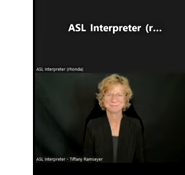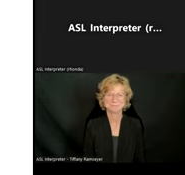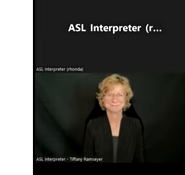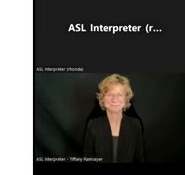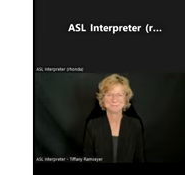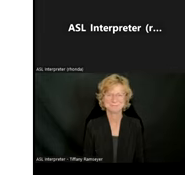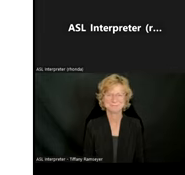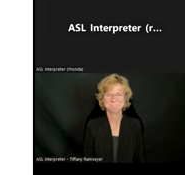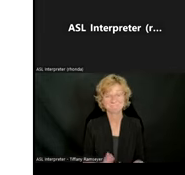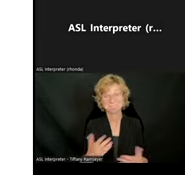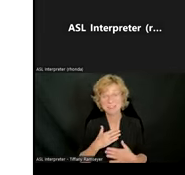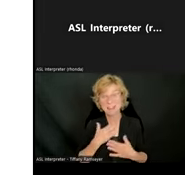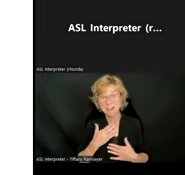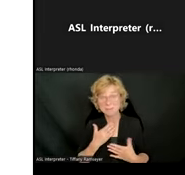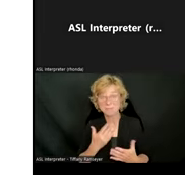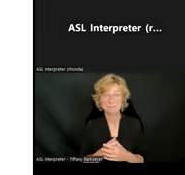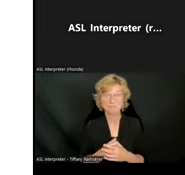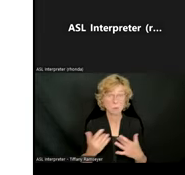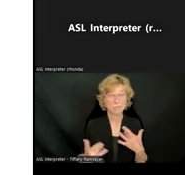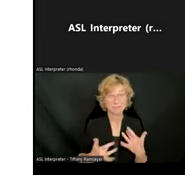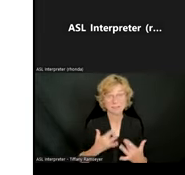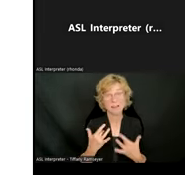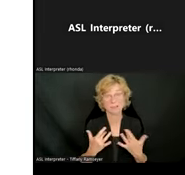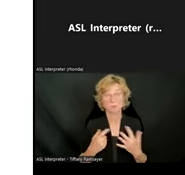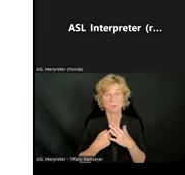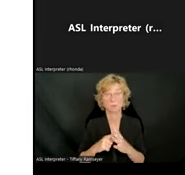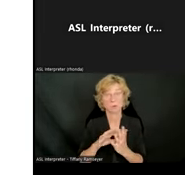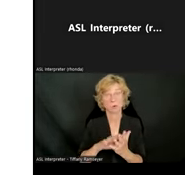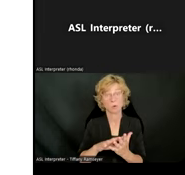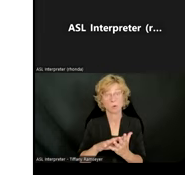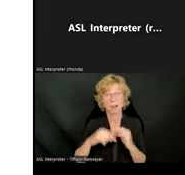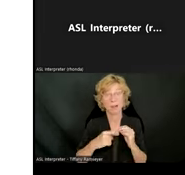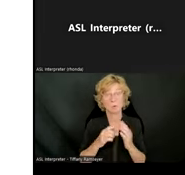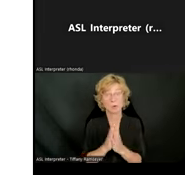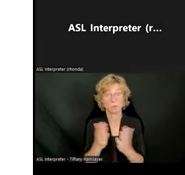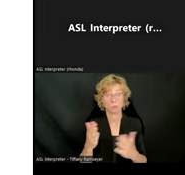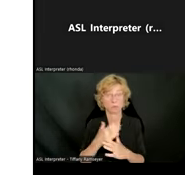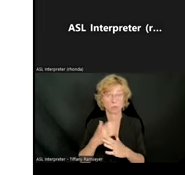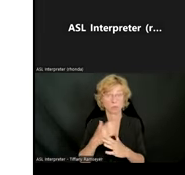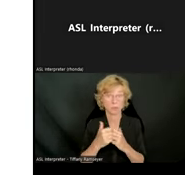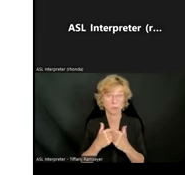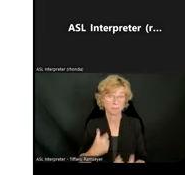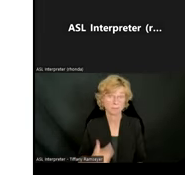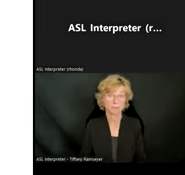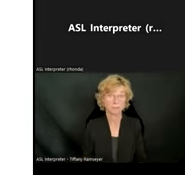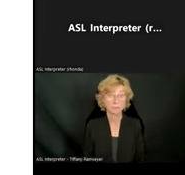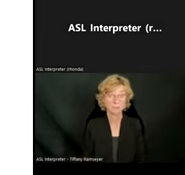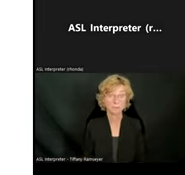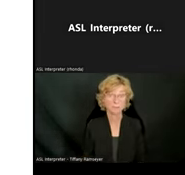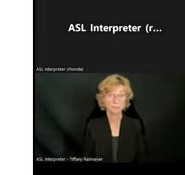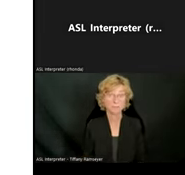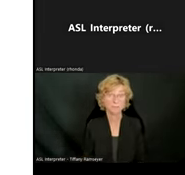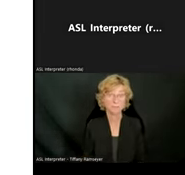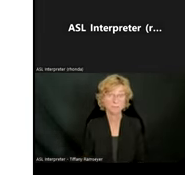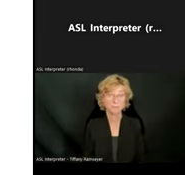I'm happy or excited to start learning about Bookshare with me, and they were learning,